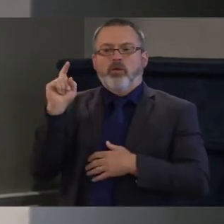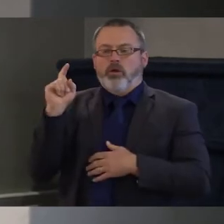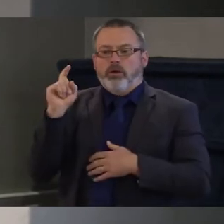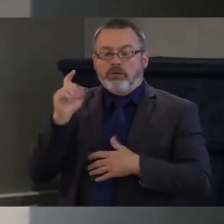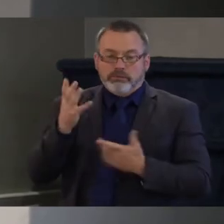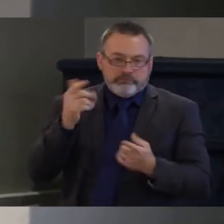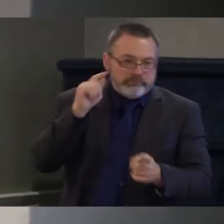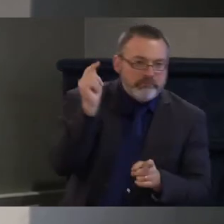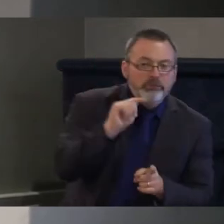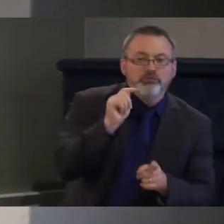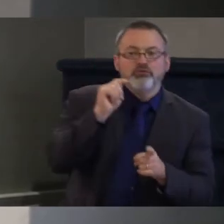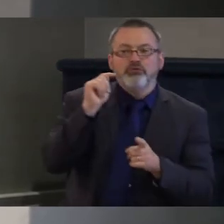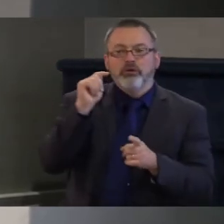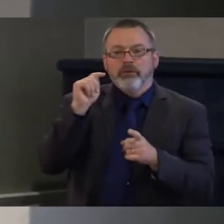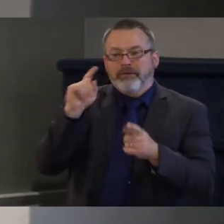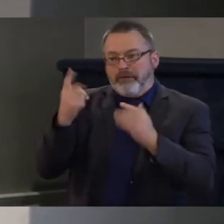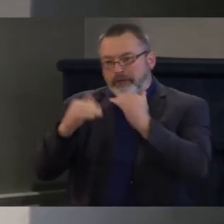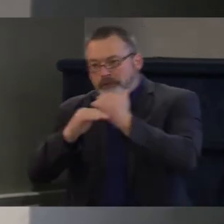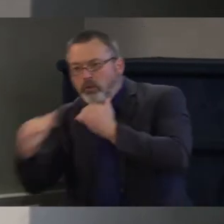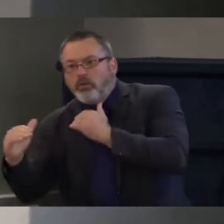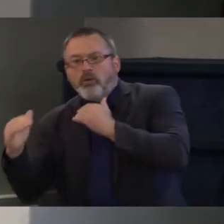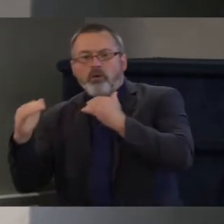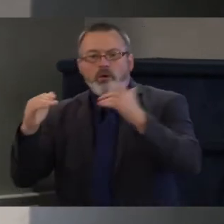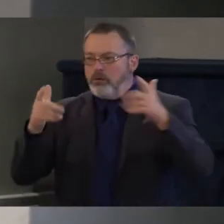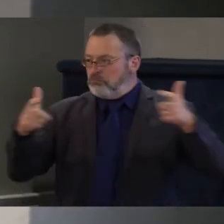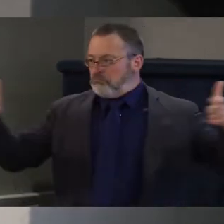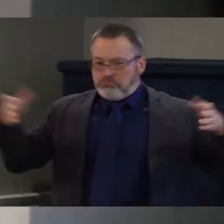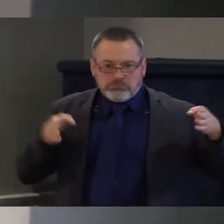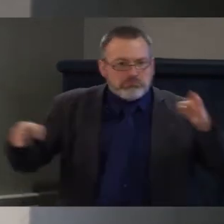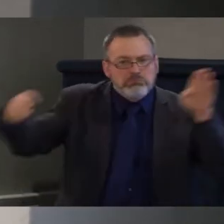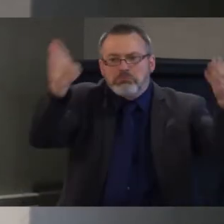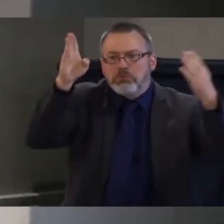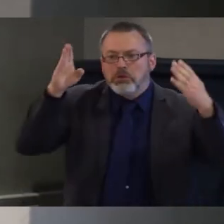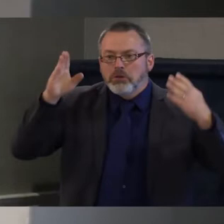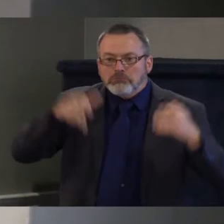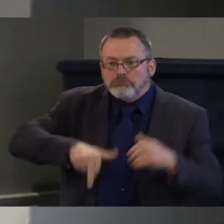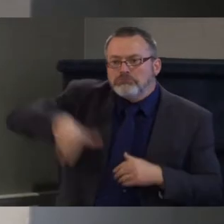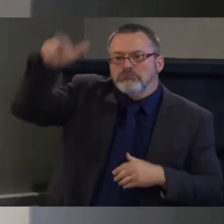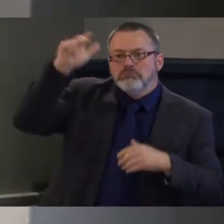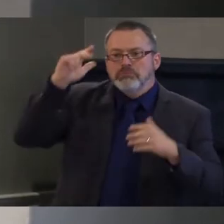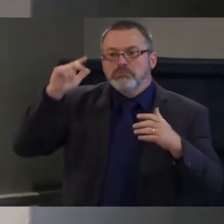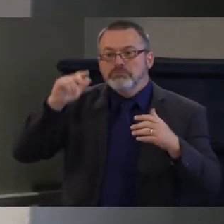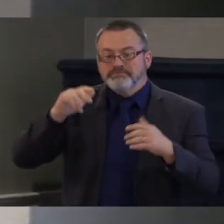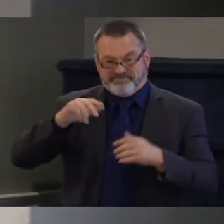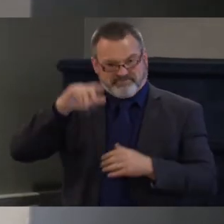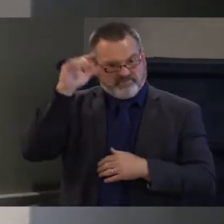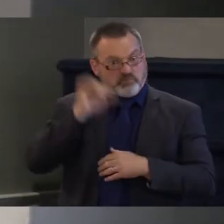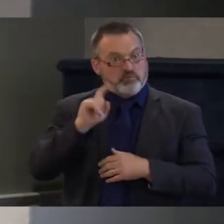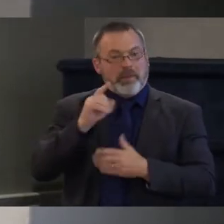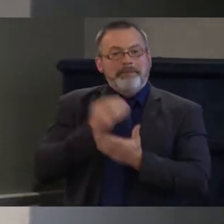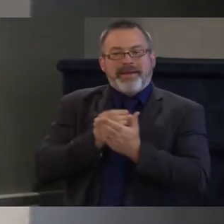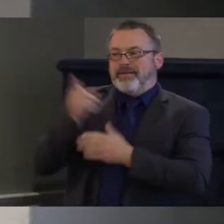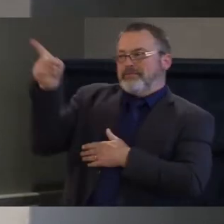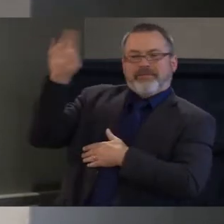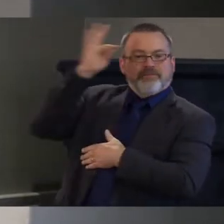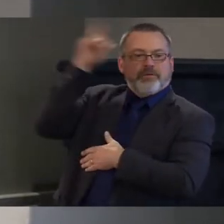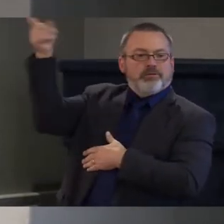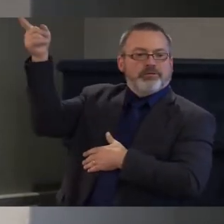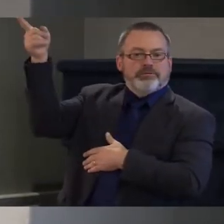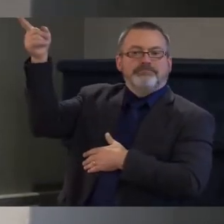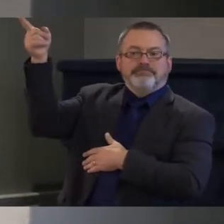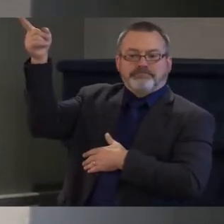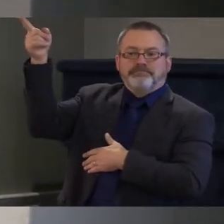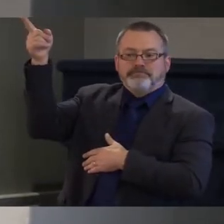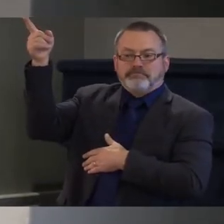place where anyone can live. And that's where federal funding comes into play. We simply don't have the tax base, as I mentioned, to make a lot of those